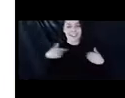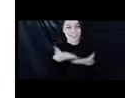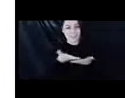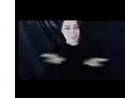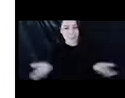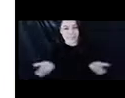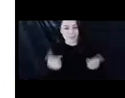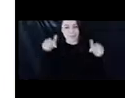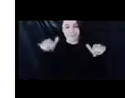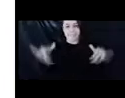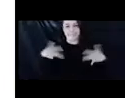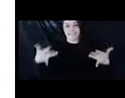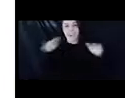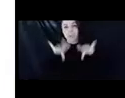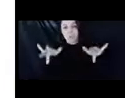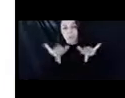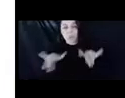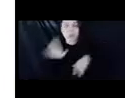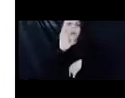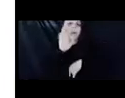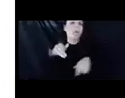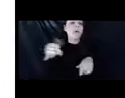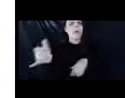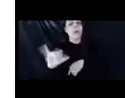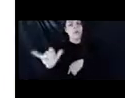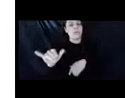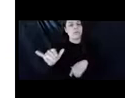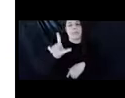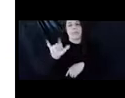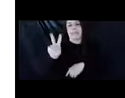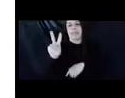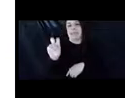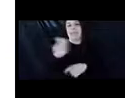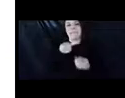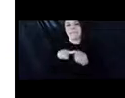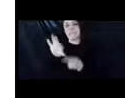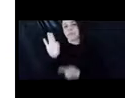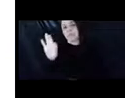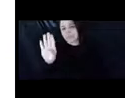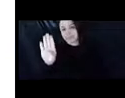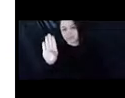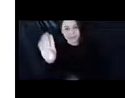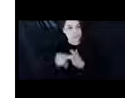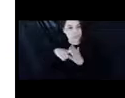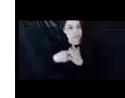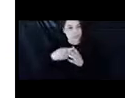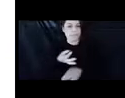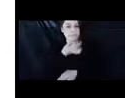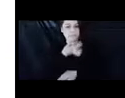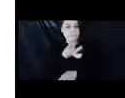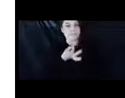recorded. It will also be live streamed to Facebook, starting shortly.